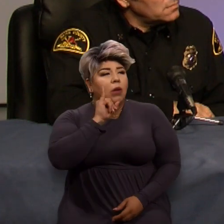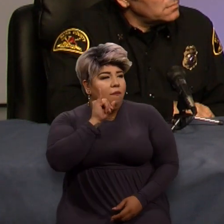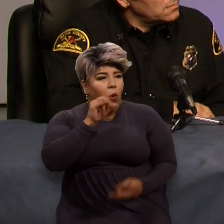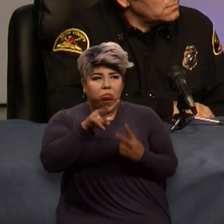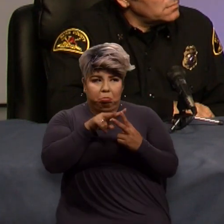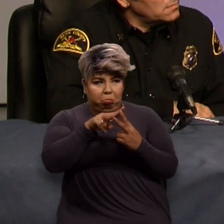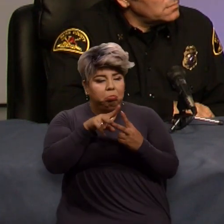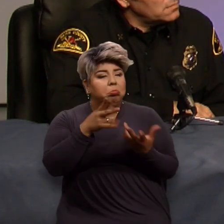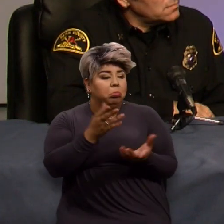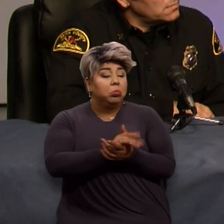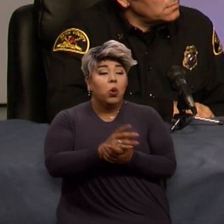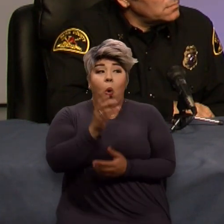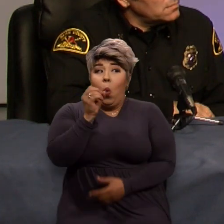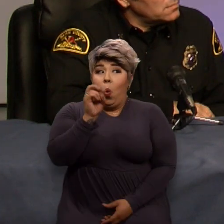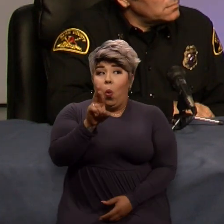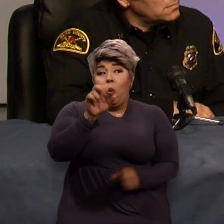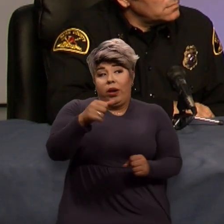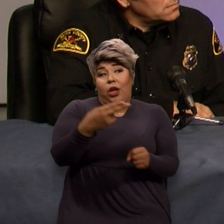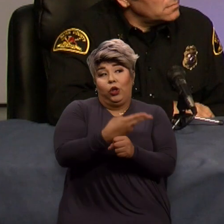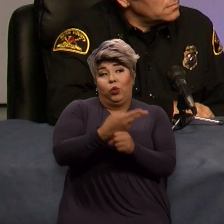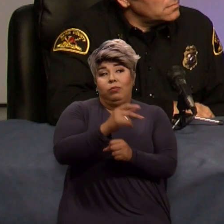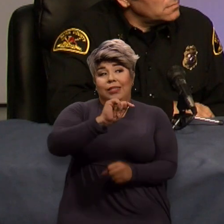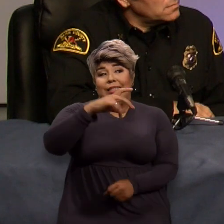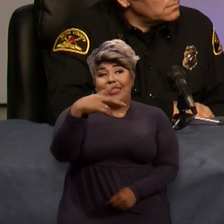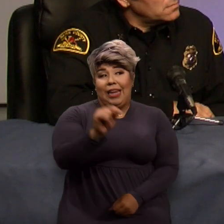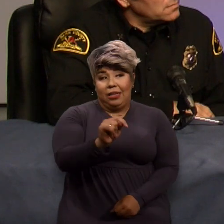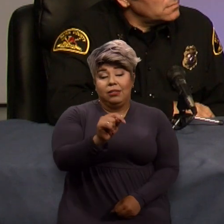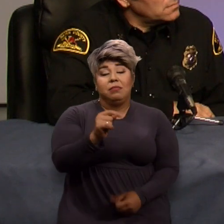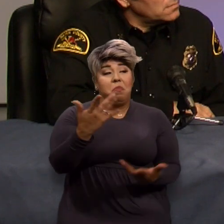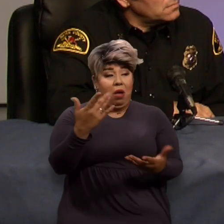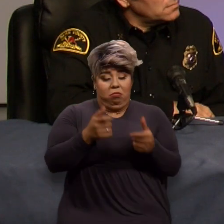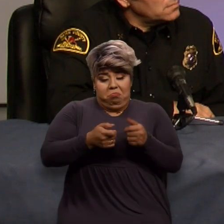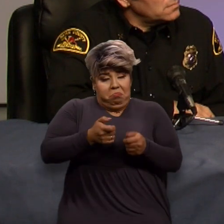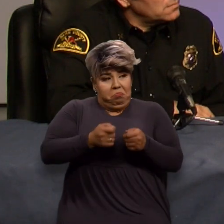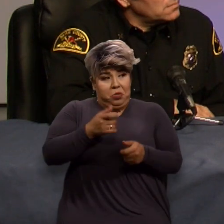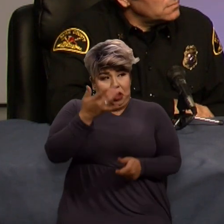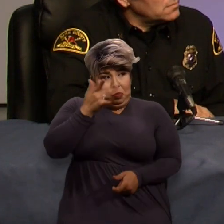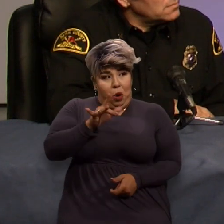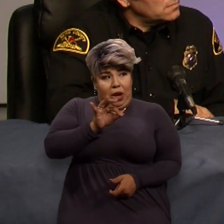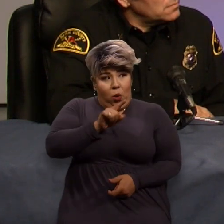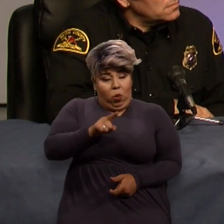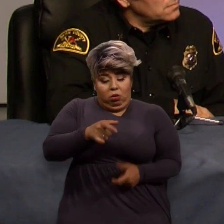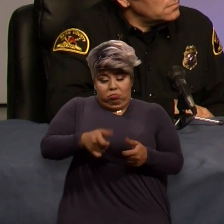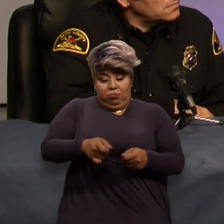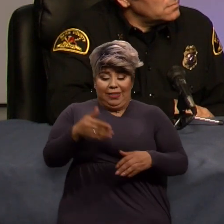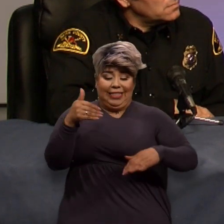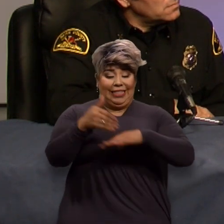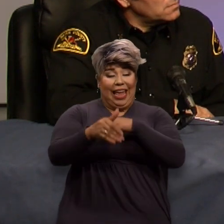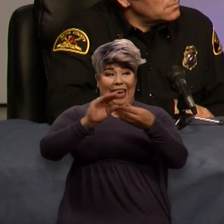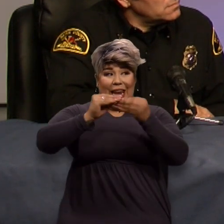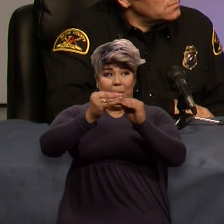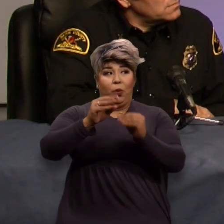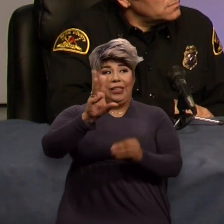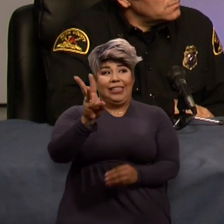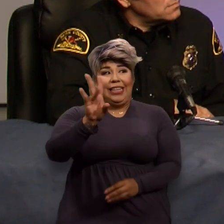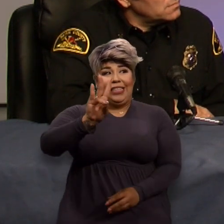Store, or you can sign up with a text message by typing Smart 911 and then sending it to